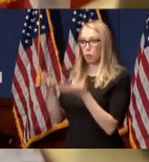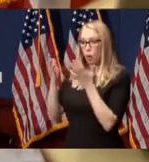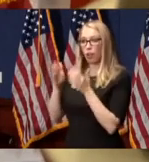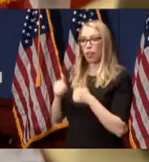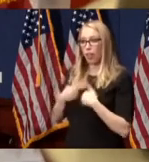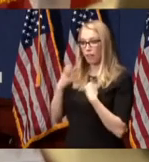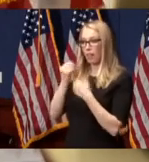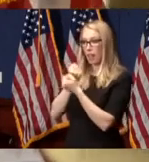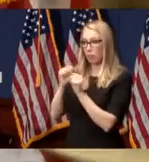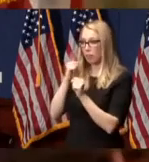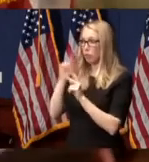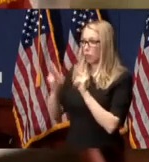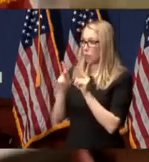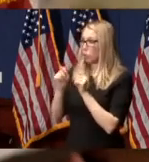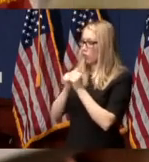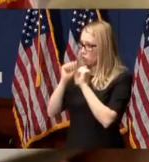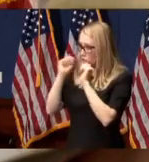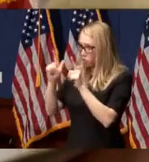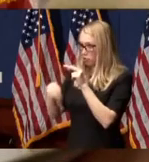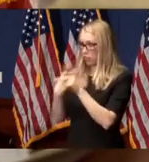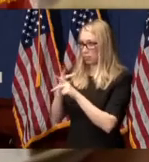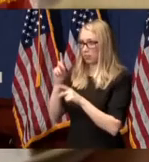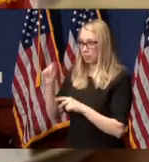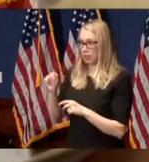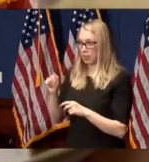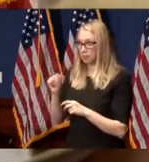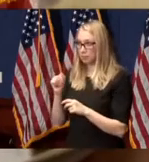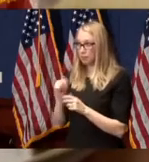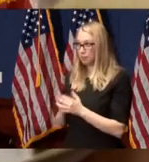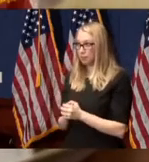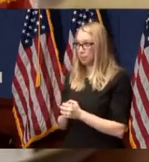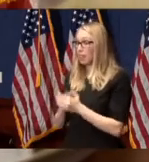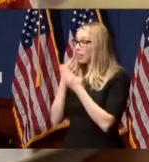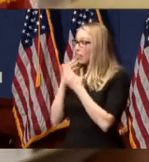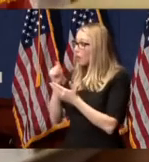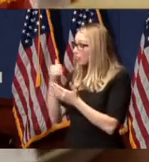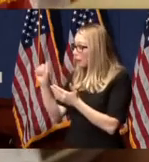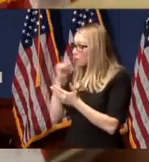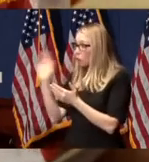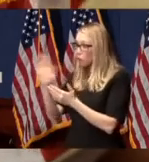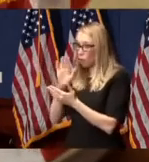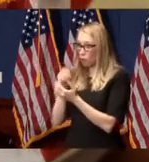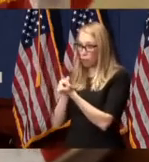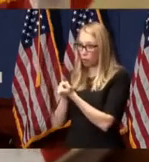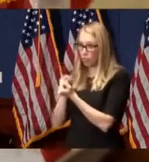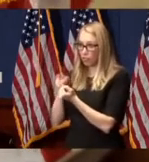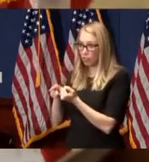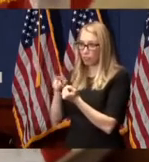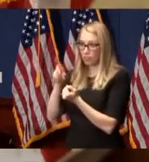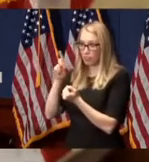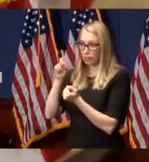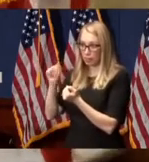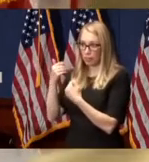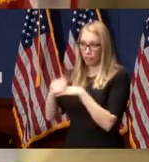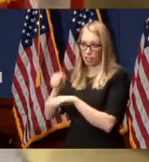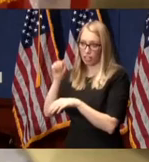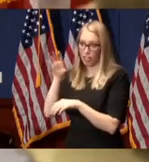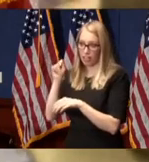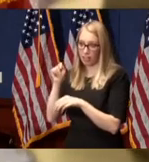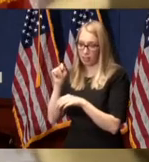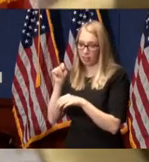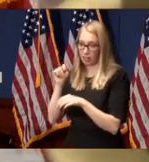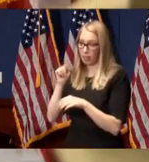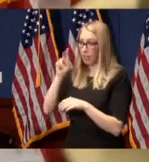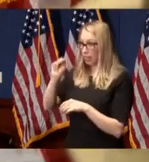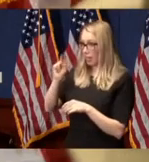liberty for persons with all disabilities. Thank you, ADAPT, for your promotion of the Disability Integration Act.